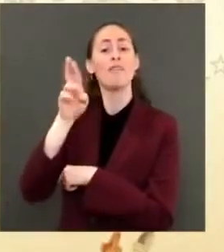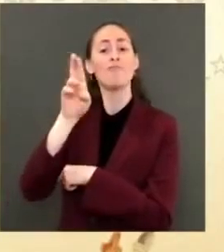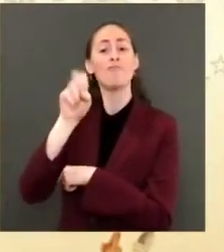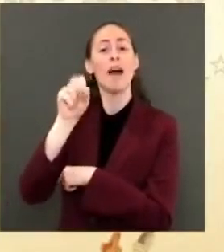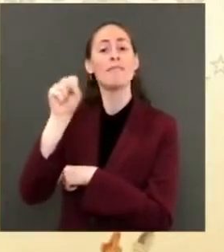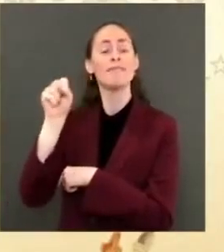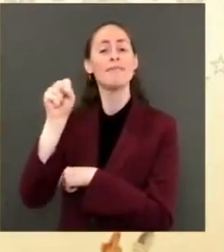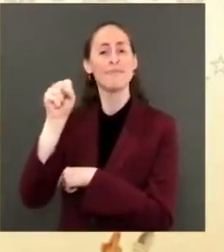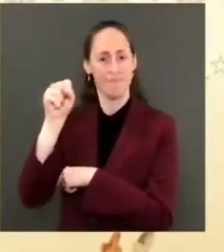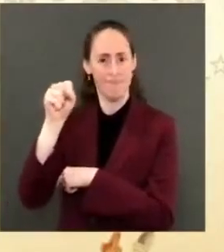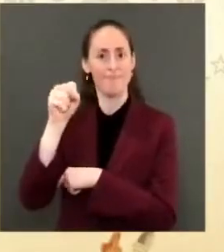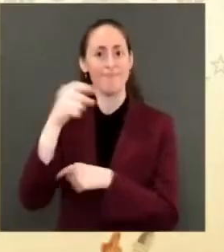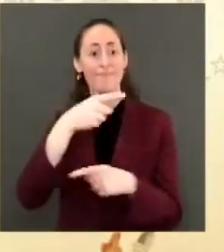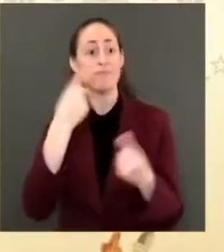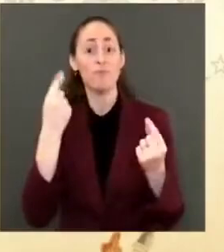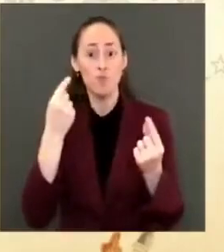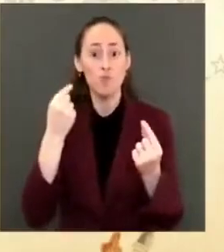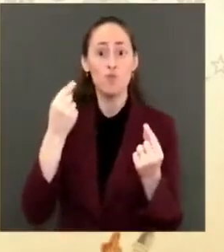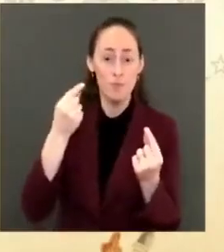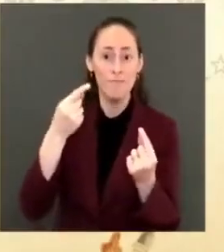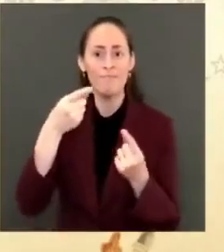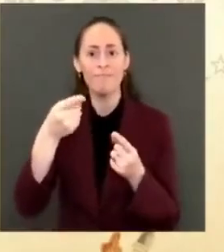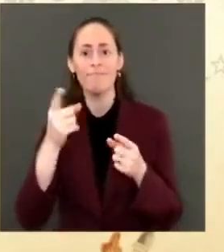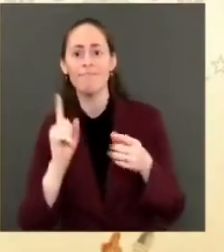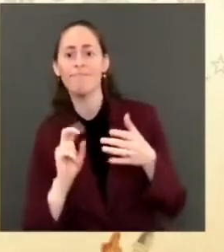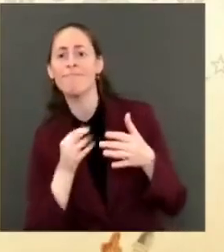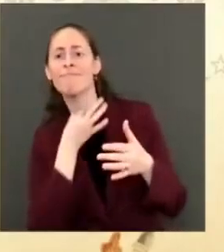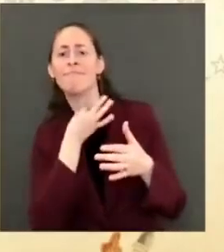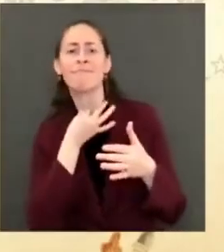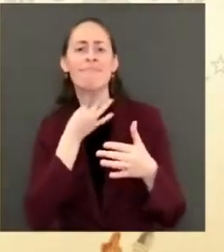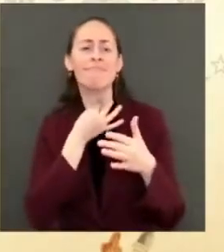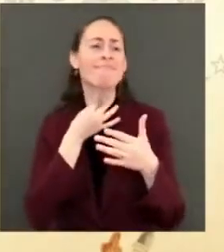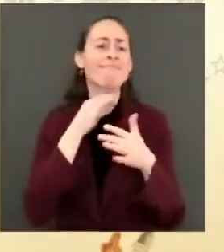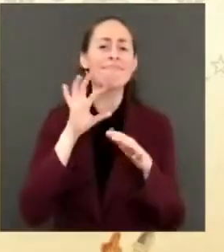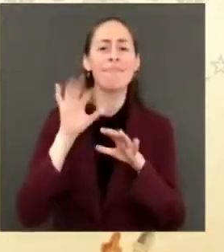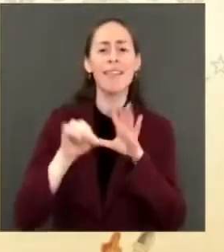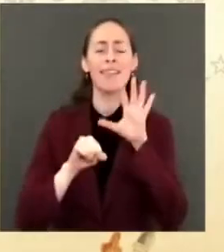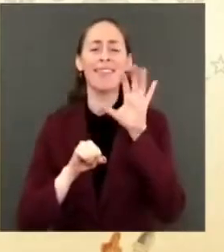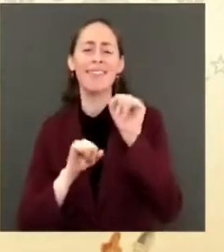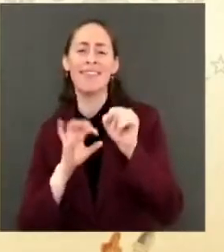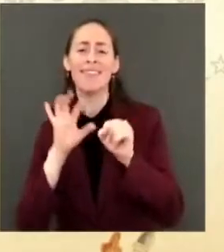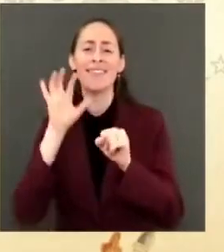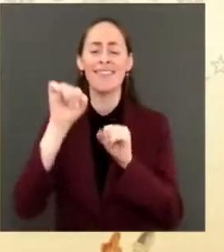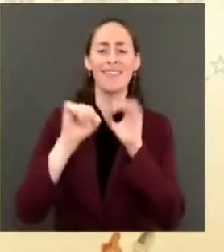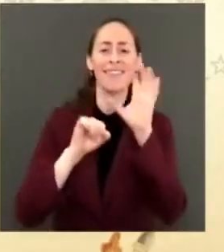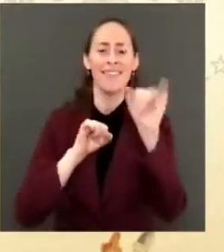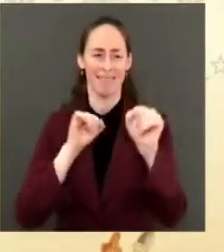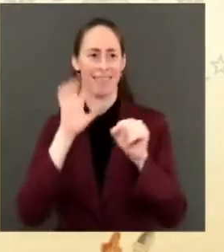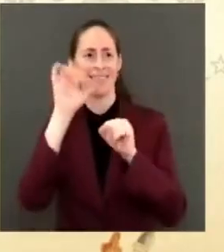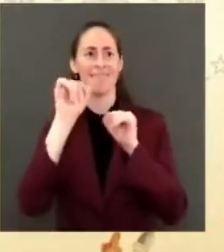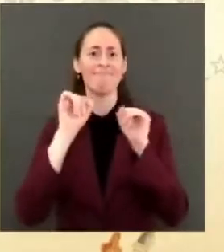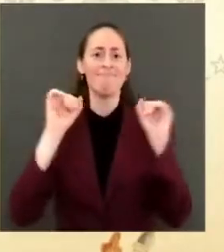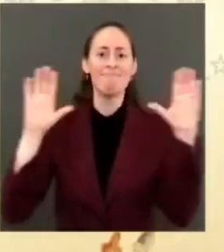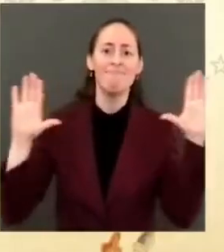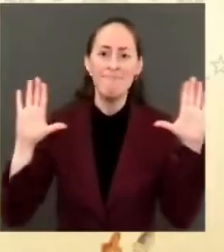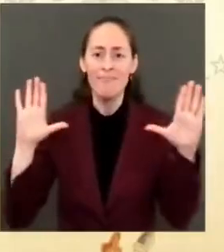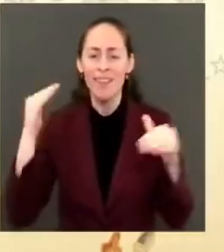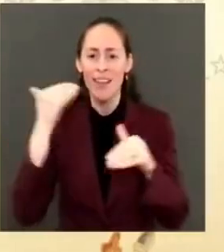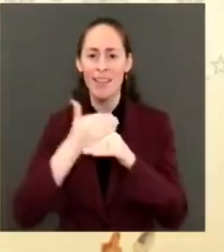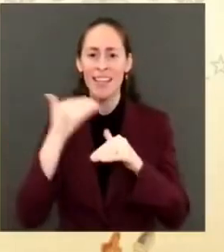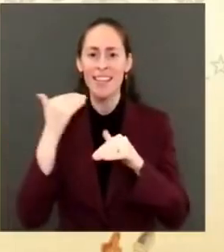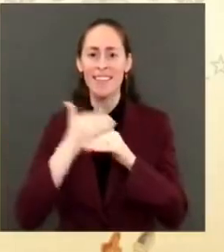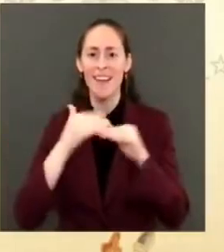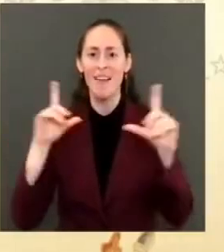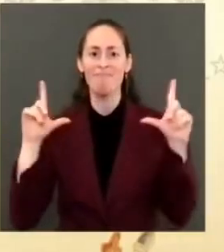professor, got a ladder and the windows are 16 feet high with all these panes. And in every pane, she put a,